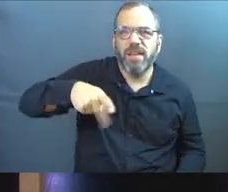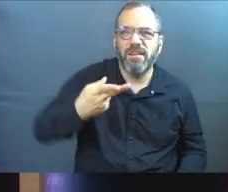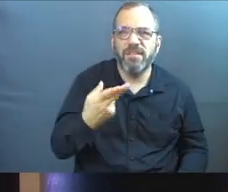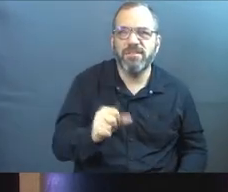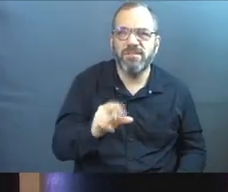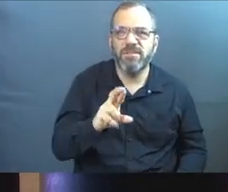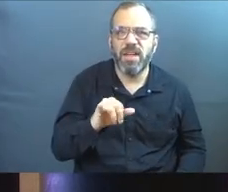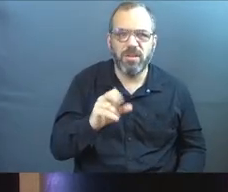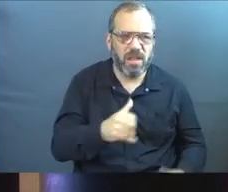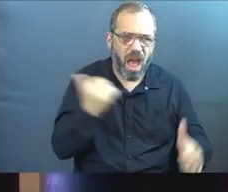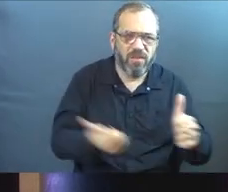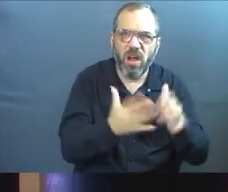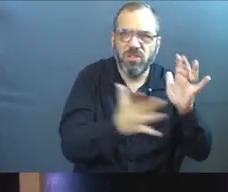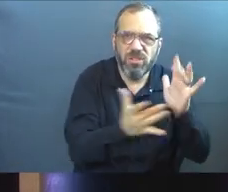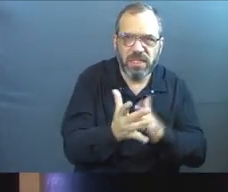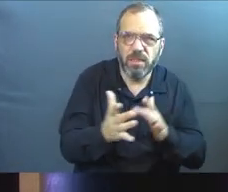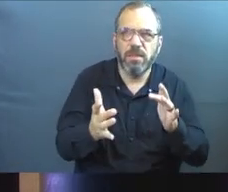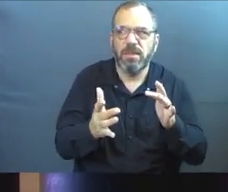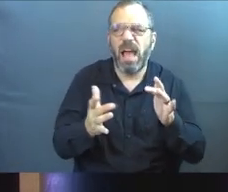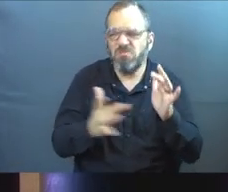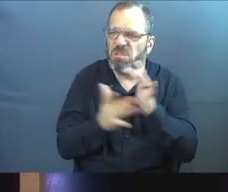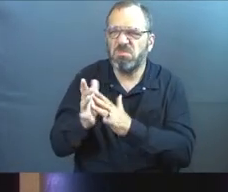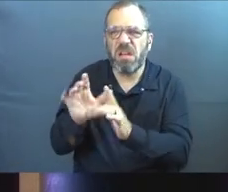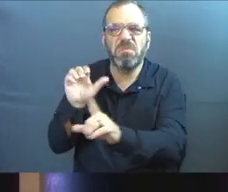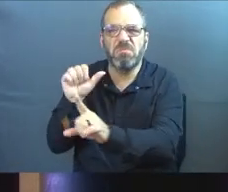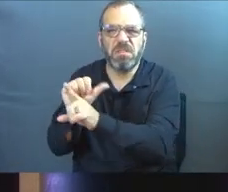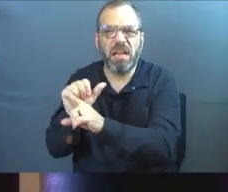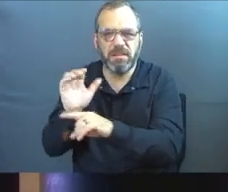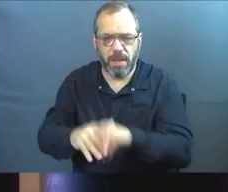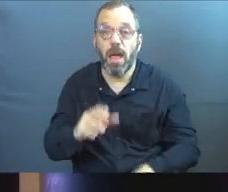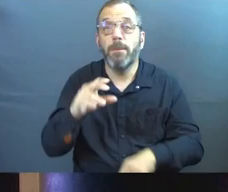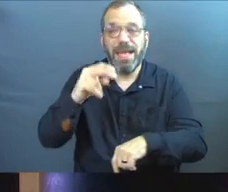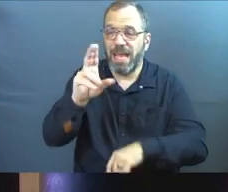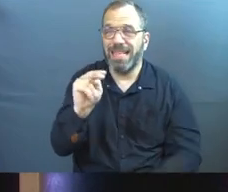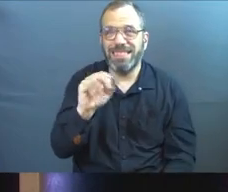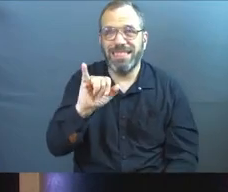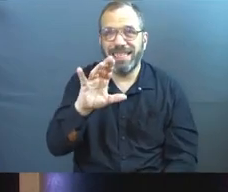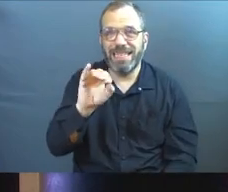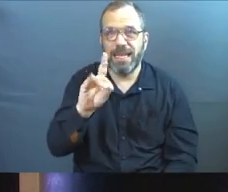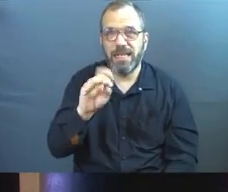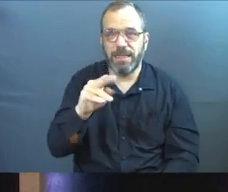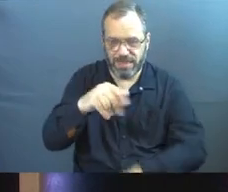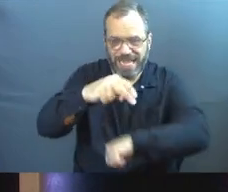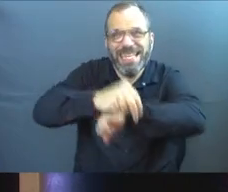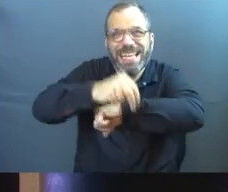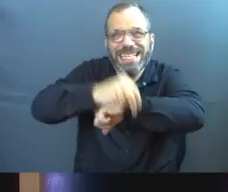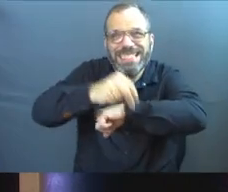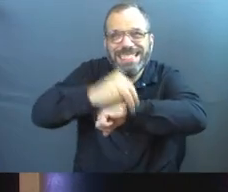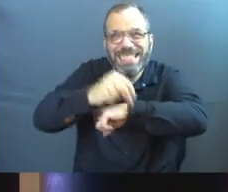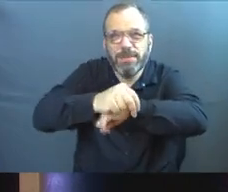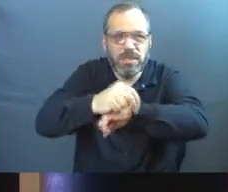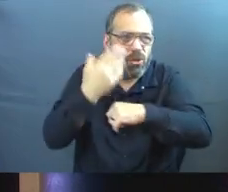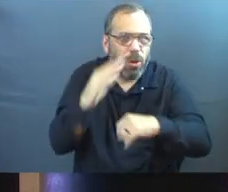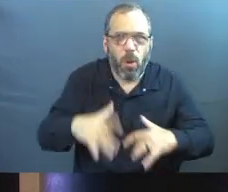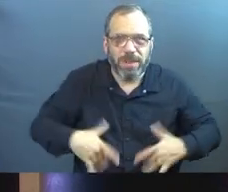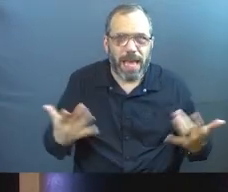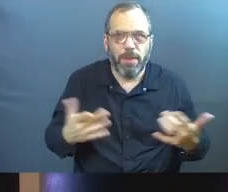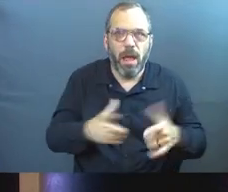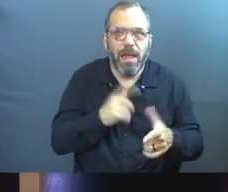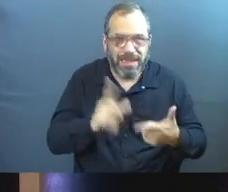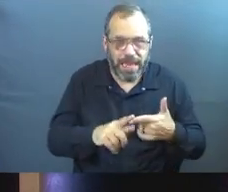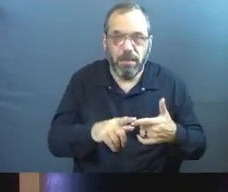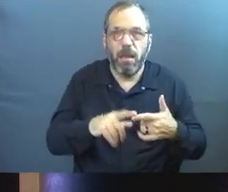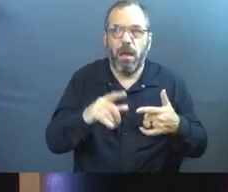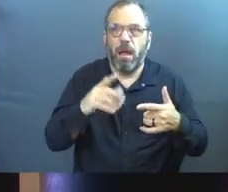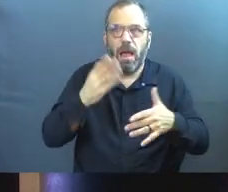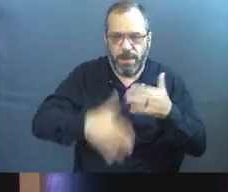They went after him. He went after them a bit. Nicodemus comes to Jesus. You're not sure what's going to happen to Nicodemus. All of a you get